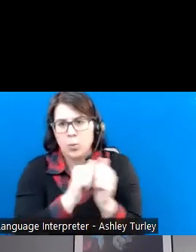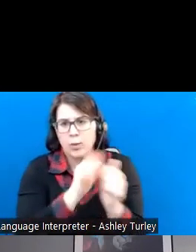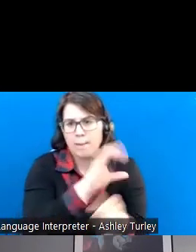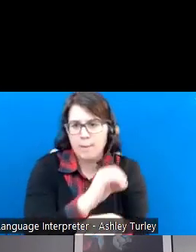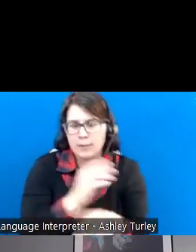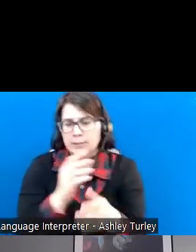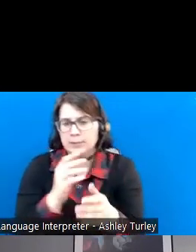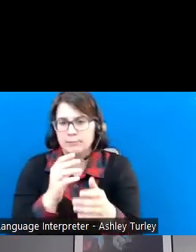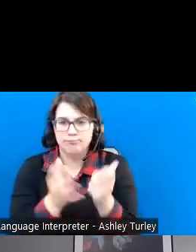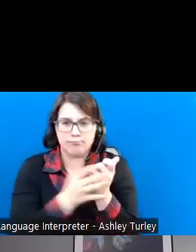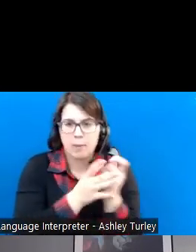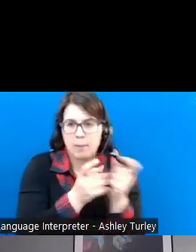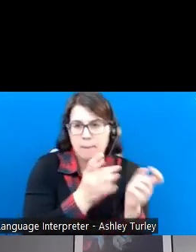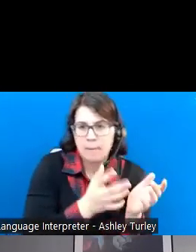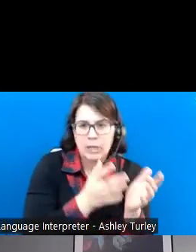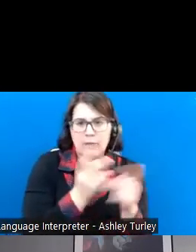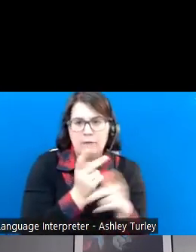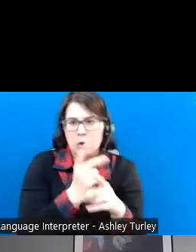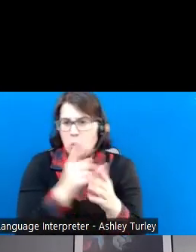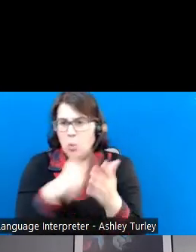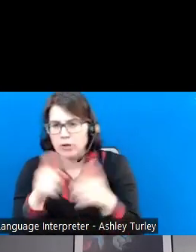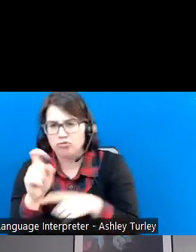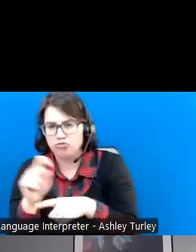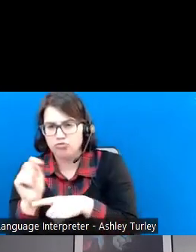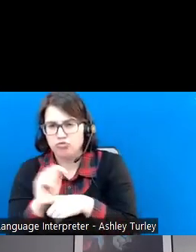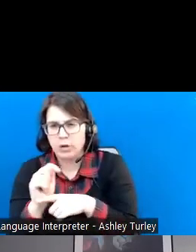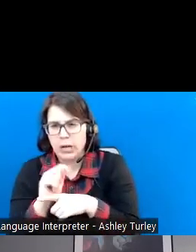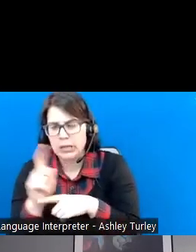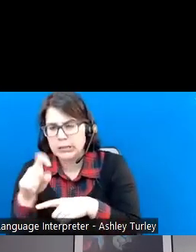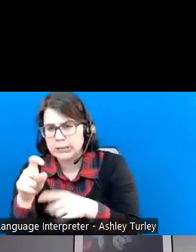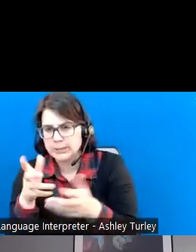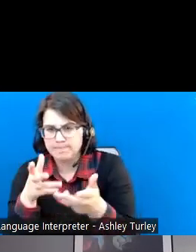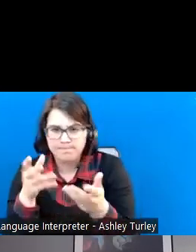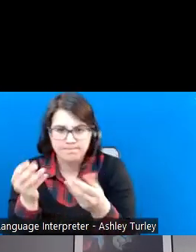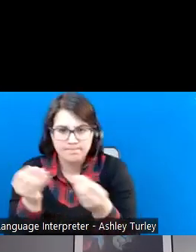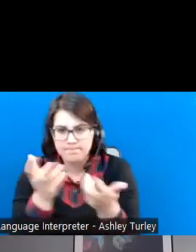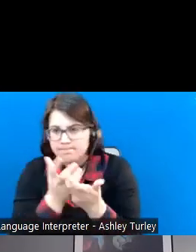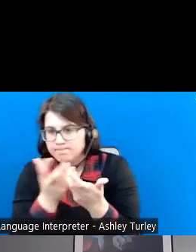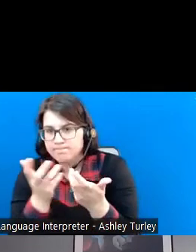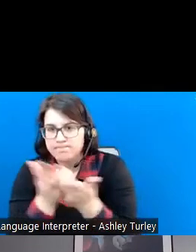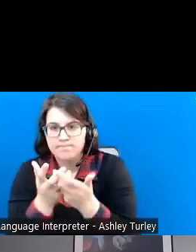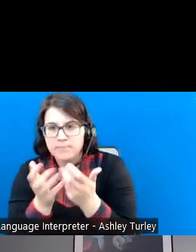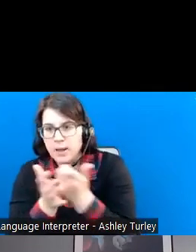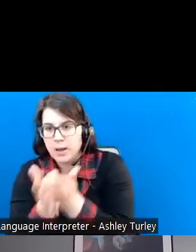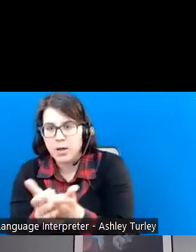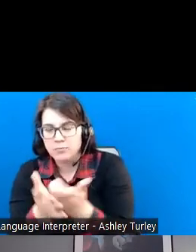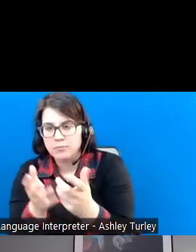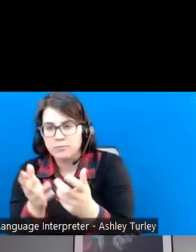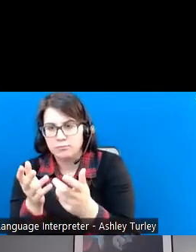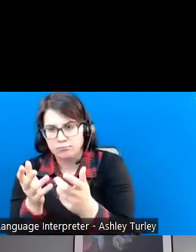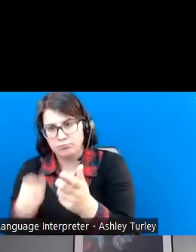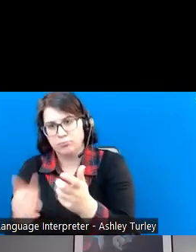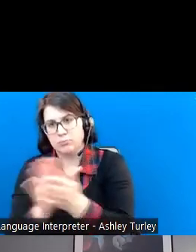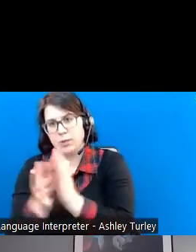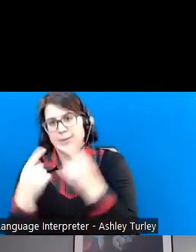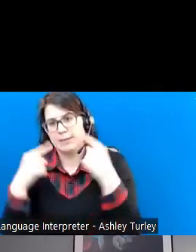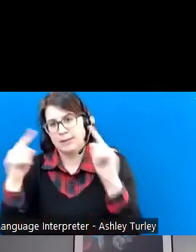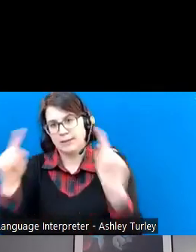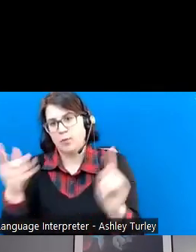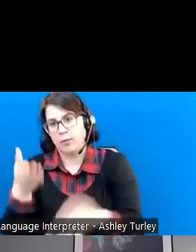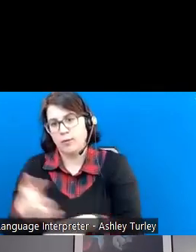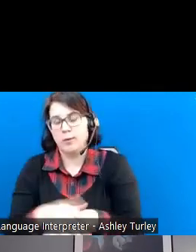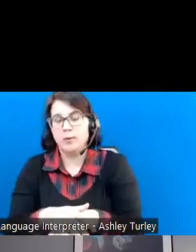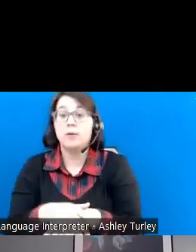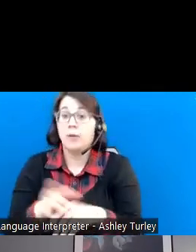the employer figure out what training needs might be helpful to the person with disability to make sure they can have the most success on the job. And then slowly,